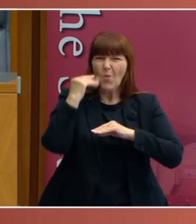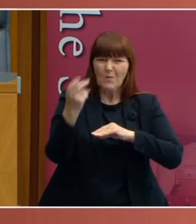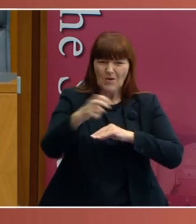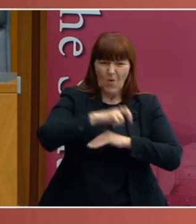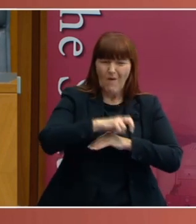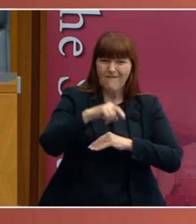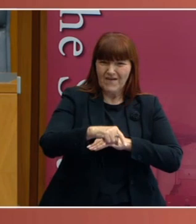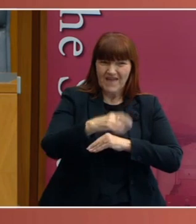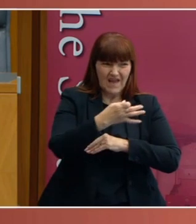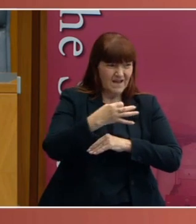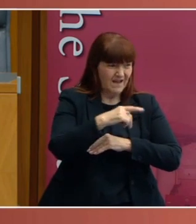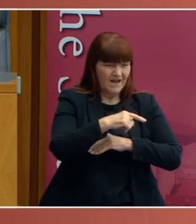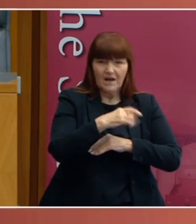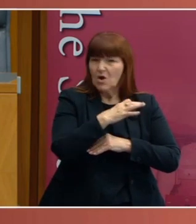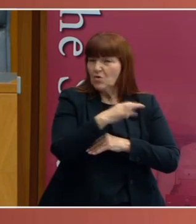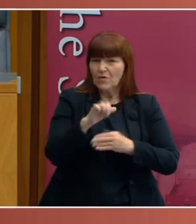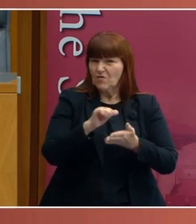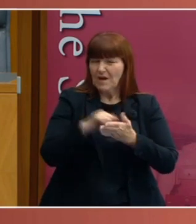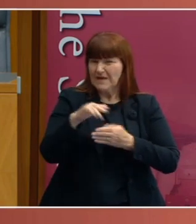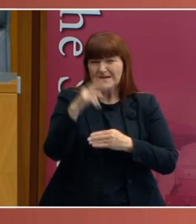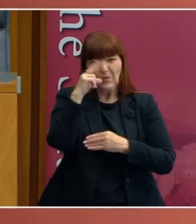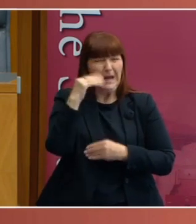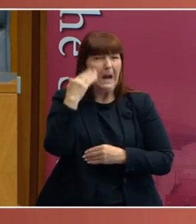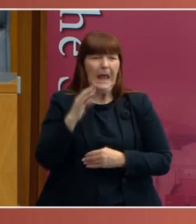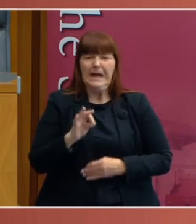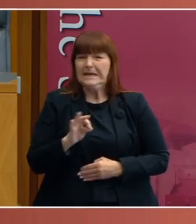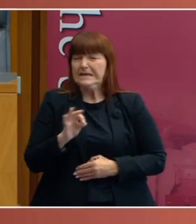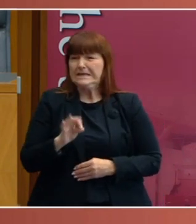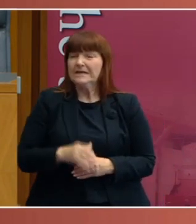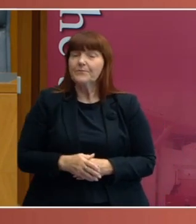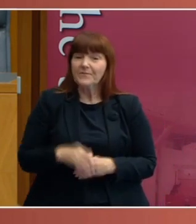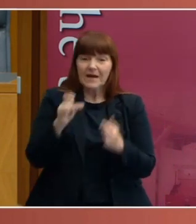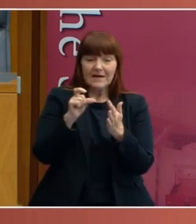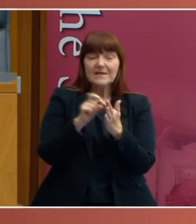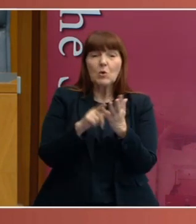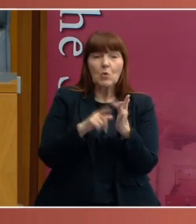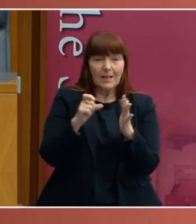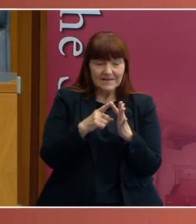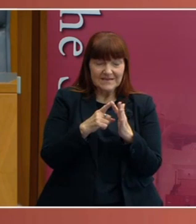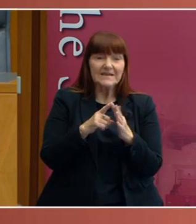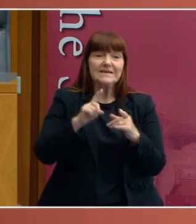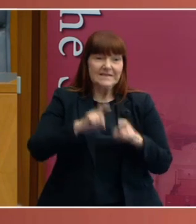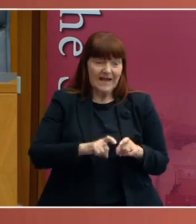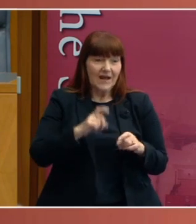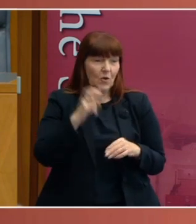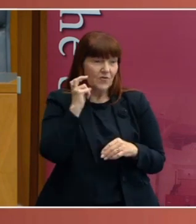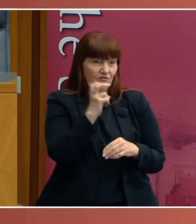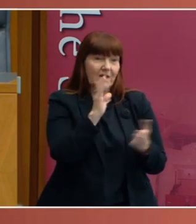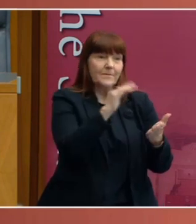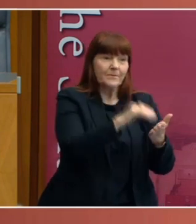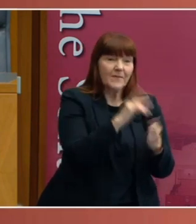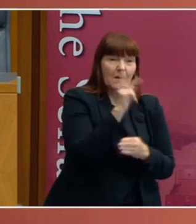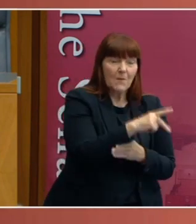was no place for a young lady. So, Dulcie stayed on the train, made it to Perth, and was